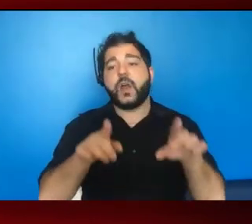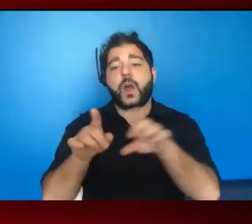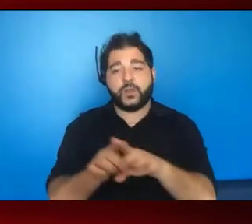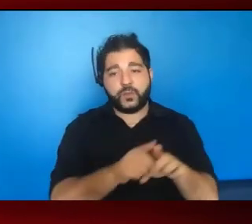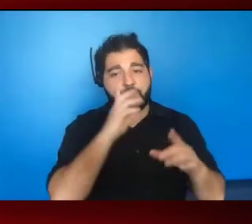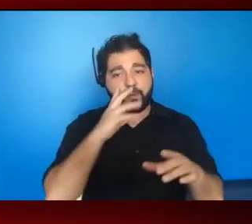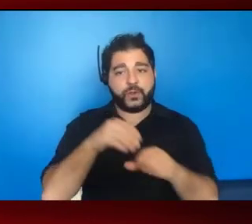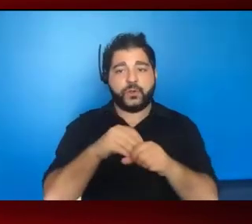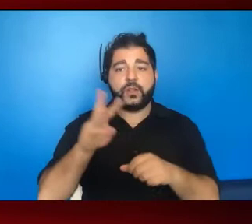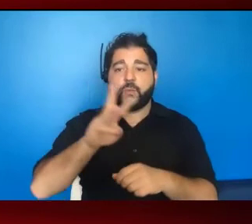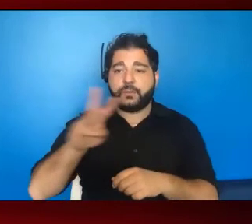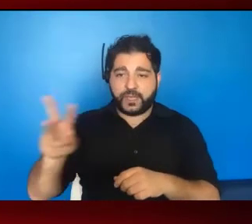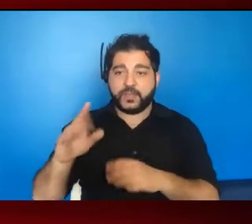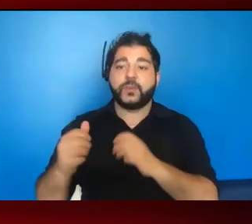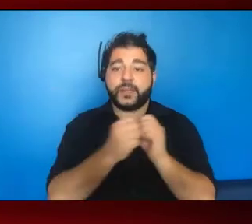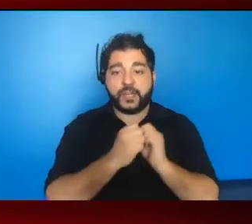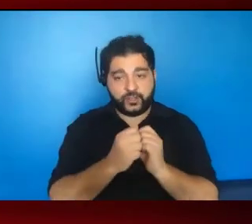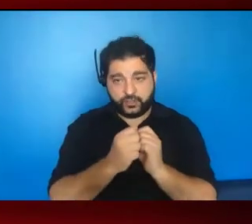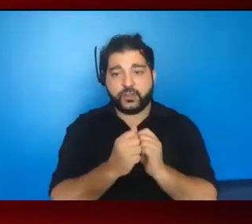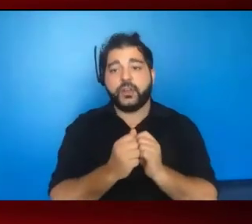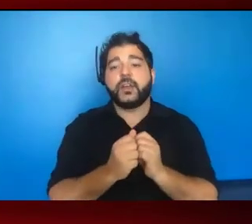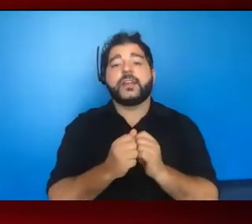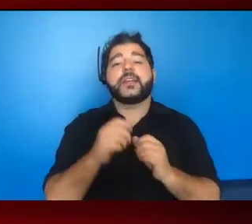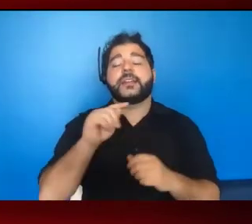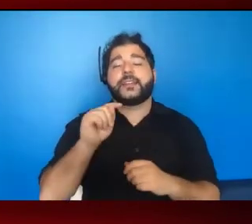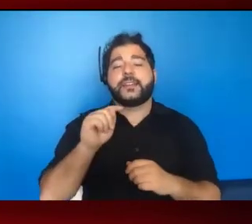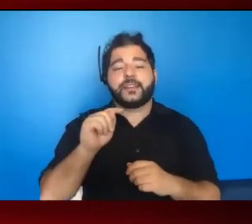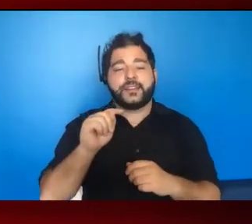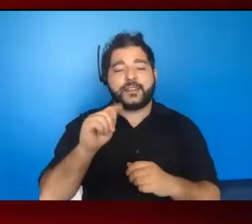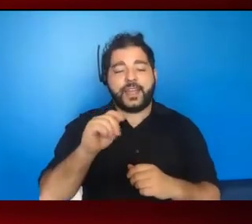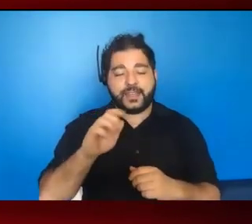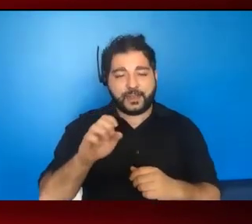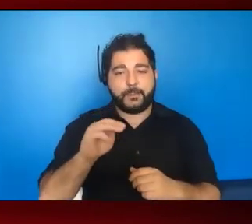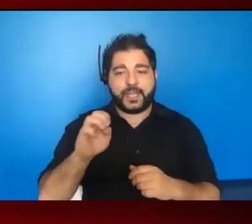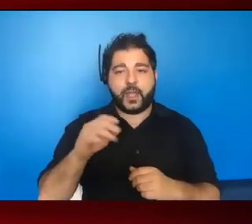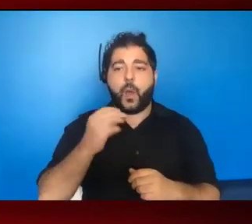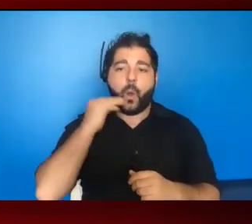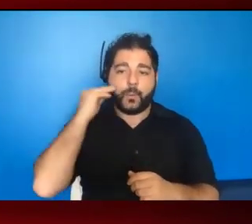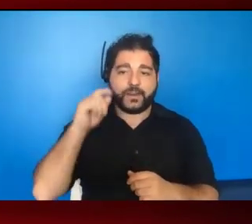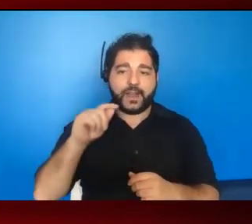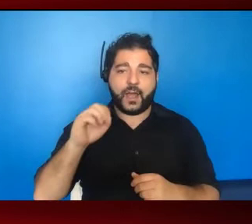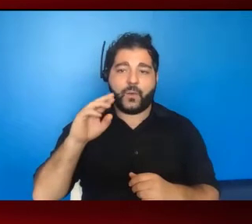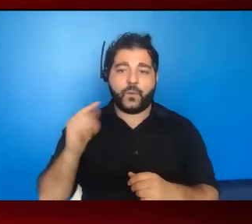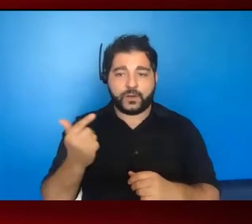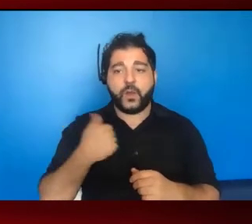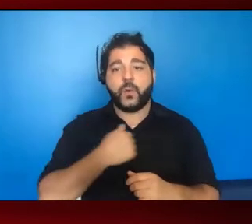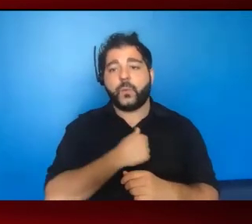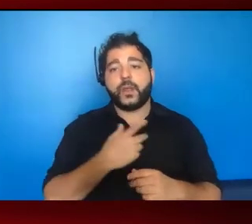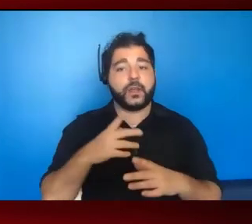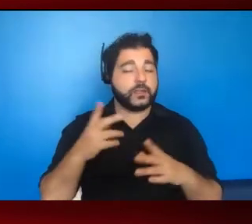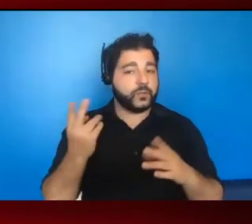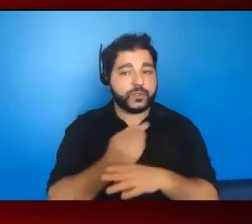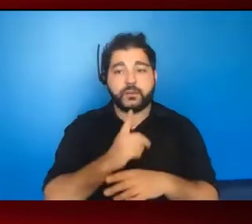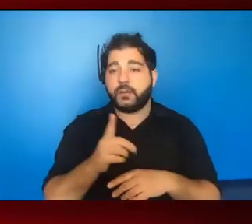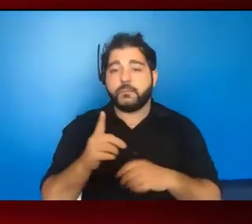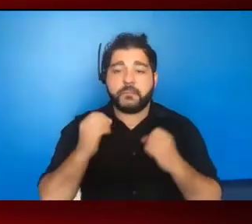address together.takemehome.org, which is how we are harnessing these hundred thousand tests to be